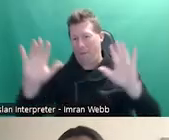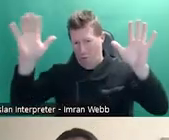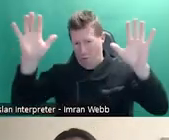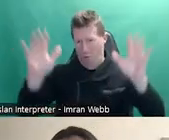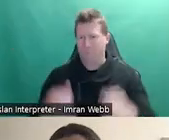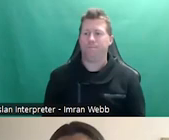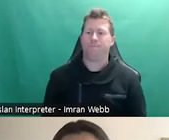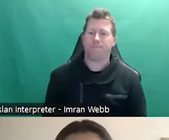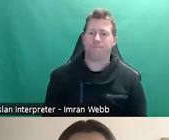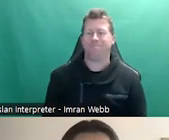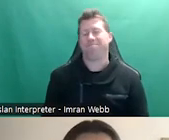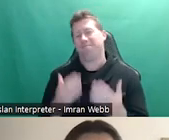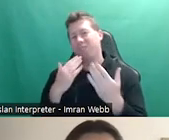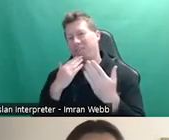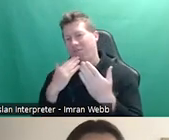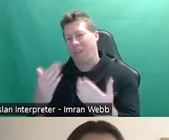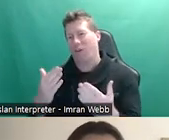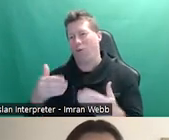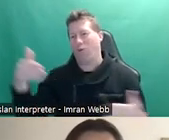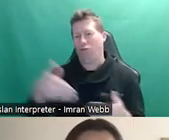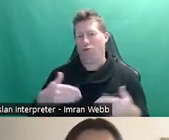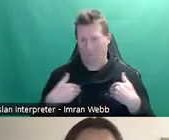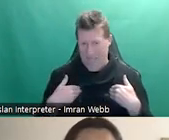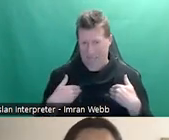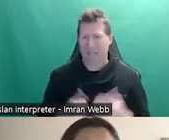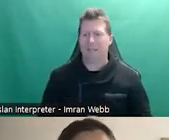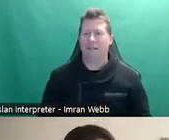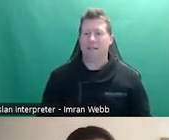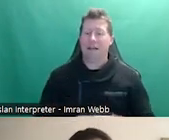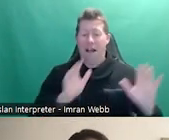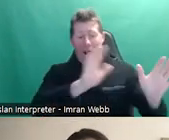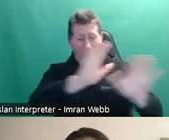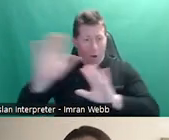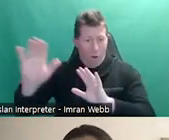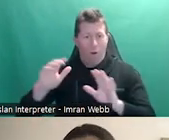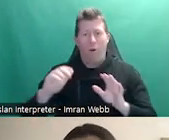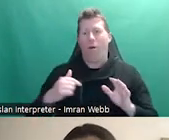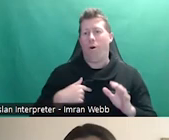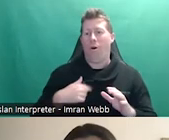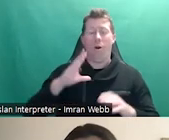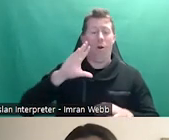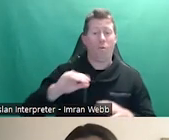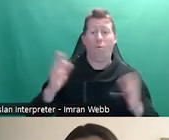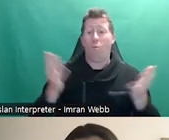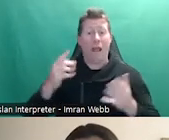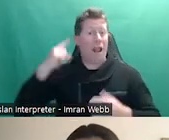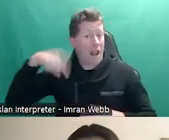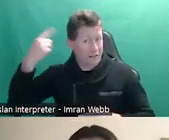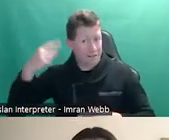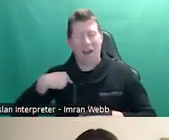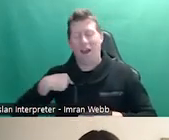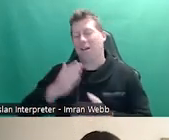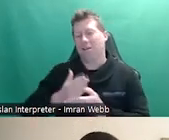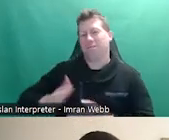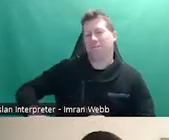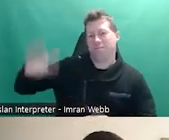Thank you so much for the introduction. Hi, everyone. I'm joined today from London, but I grew up in Sydney on